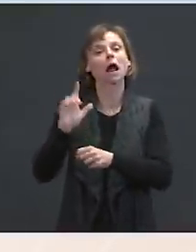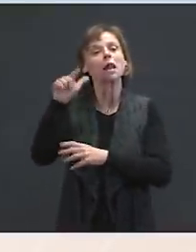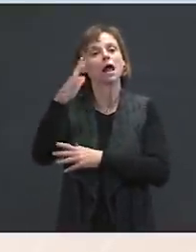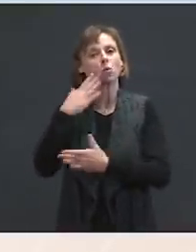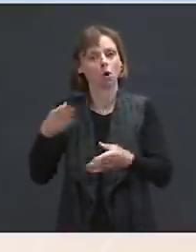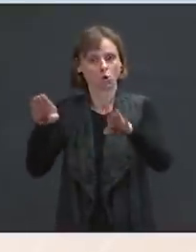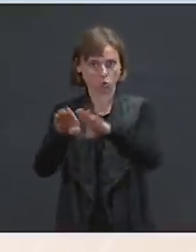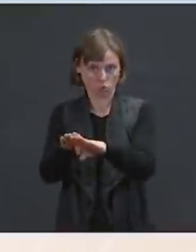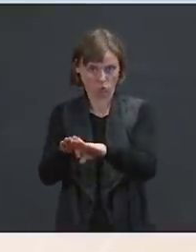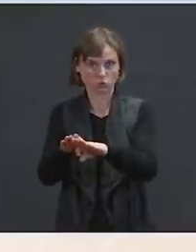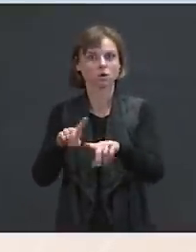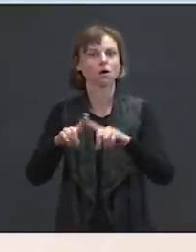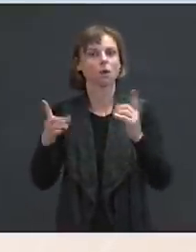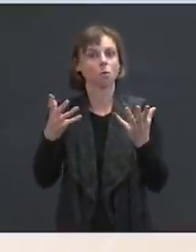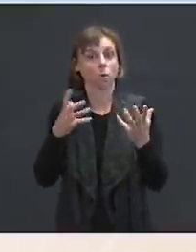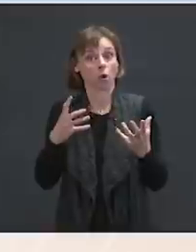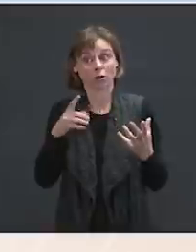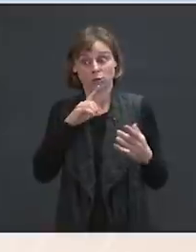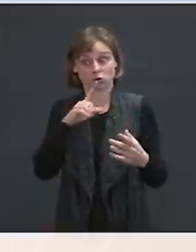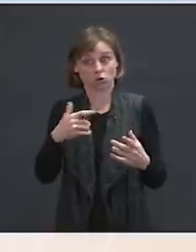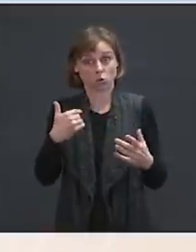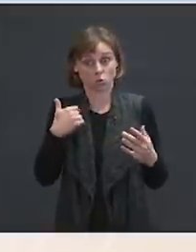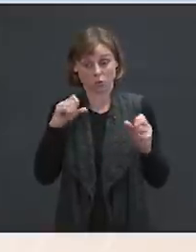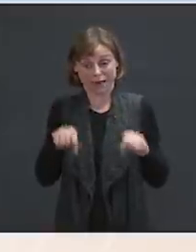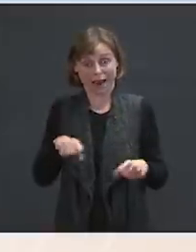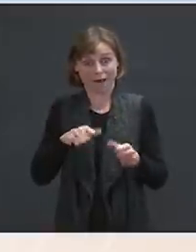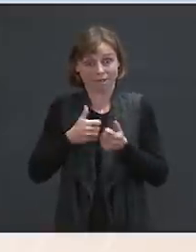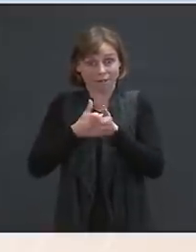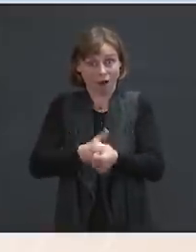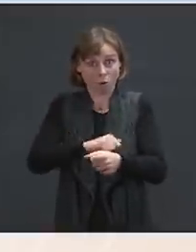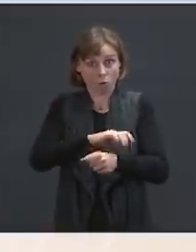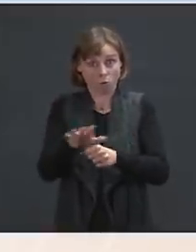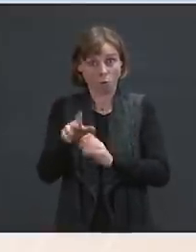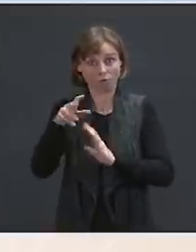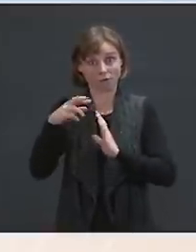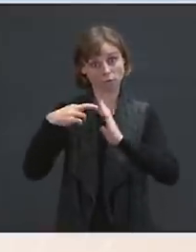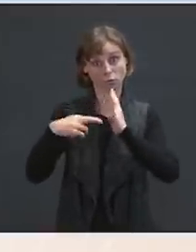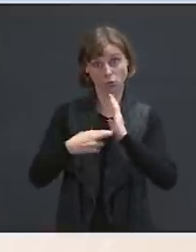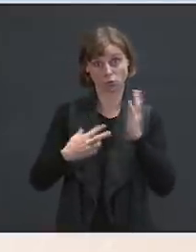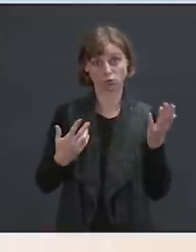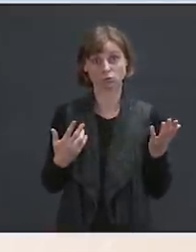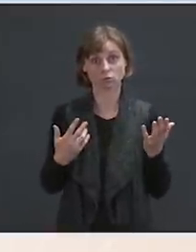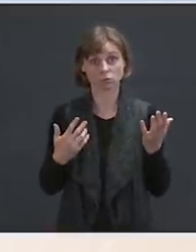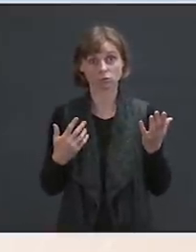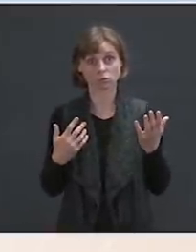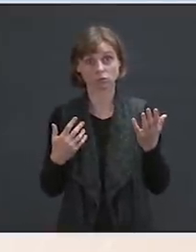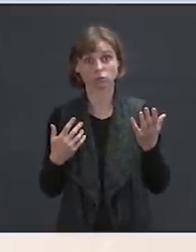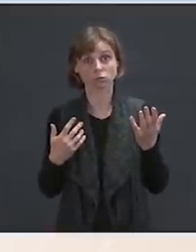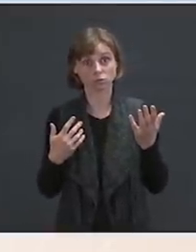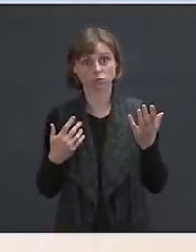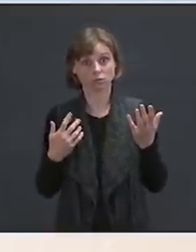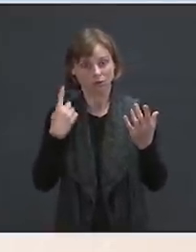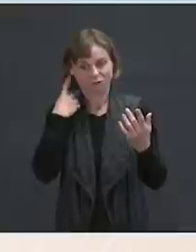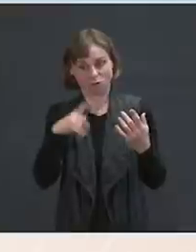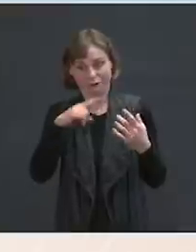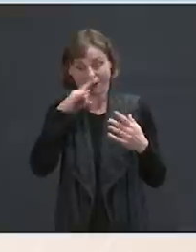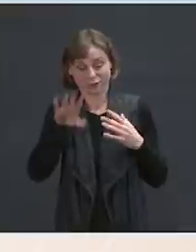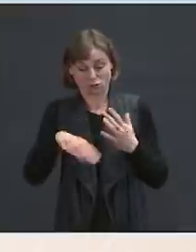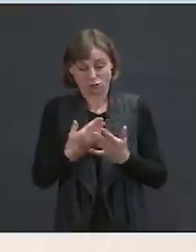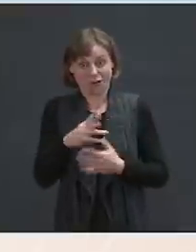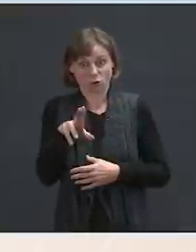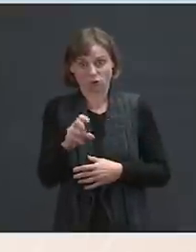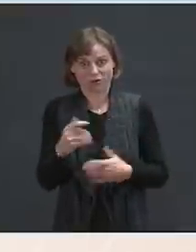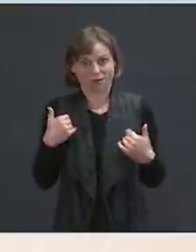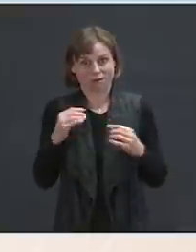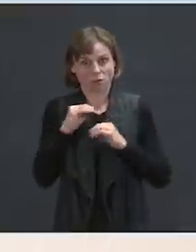but we want to ensure that we can follow COVID COVID protocols as unaccompanied minors come into the United States.